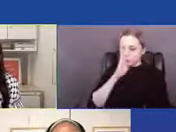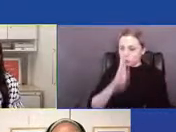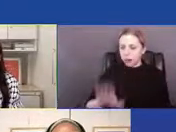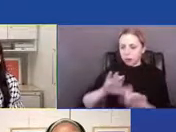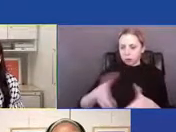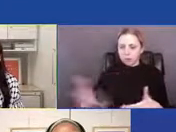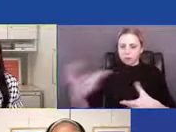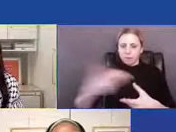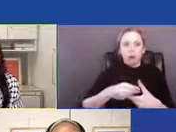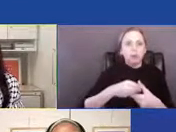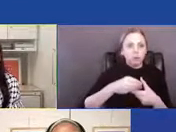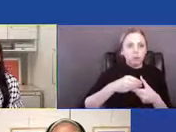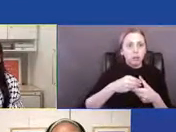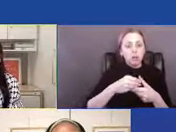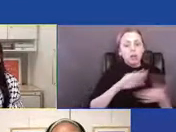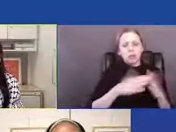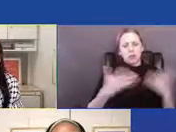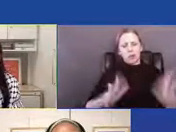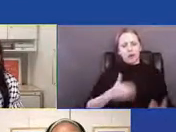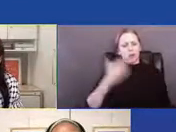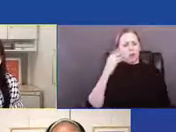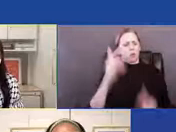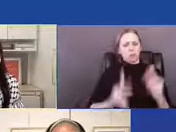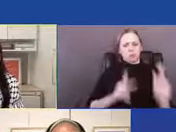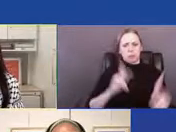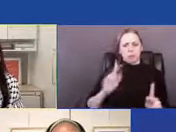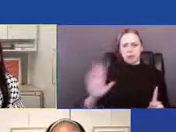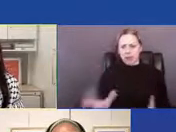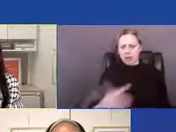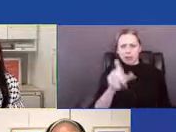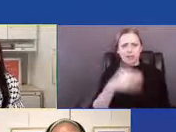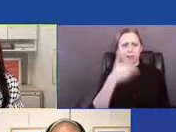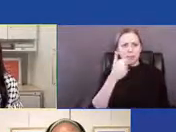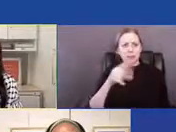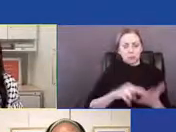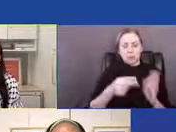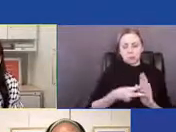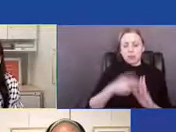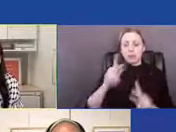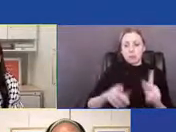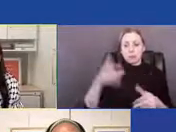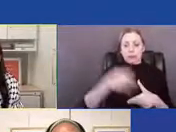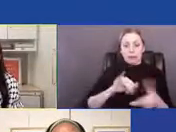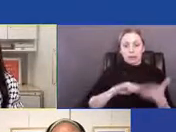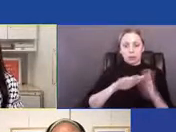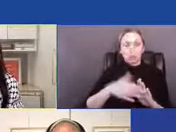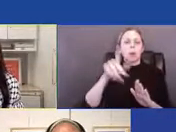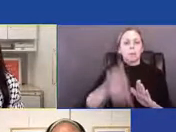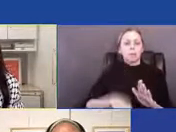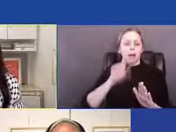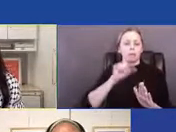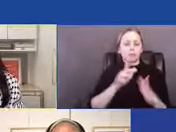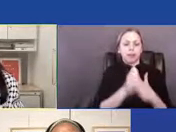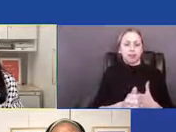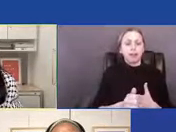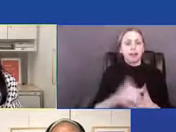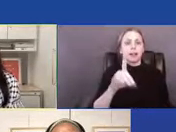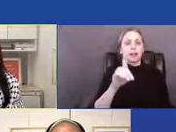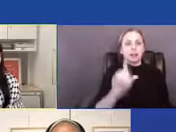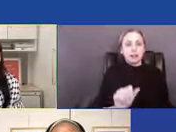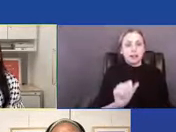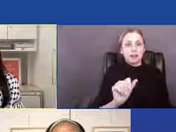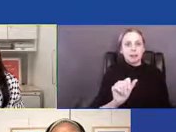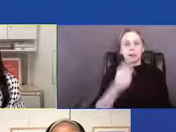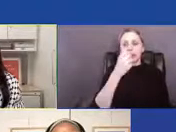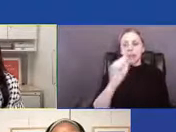knows the needs of its people best, so they need to steer the ship. Disability activist Lawrence Cardo-Long